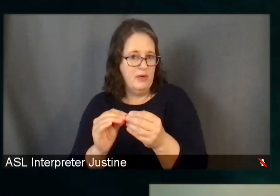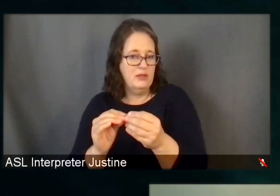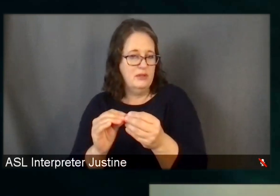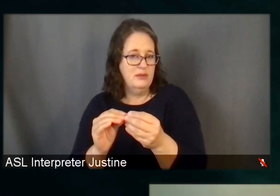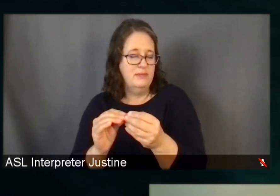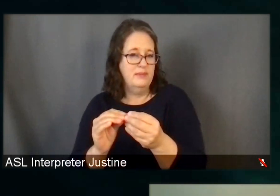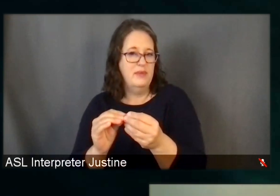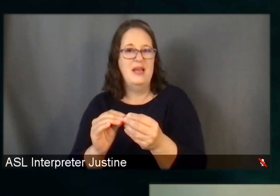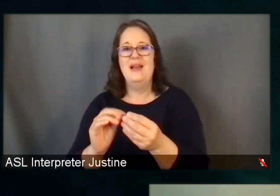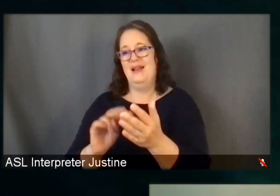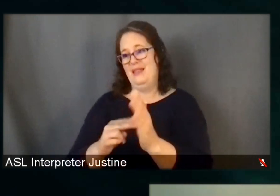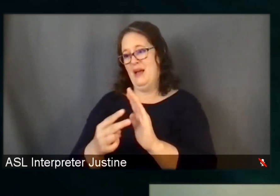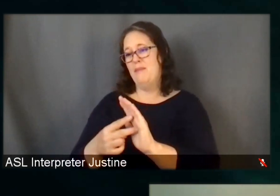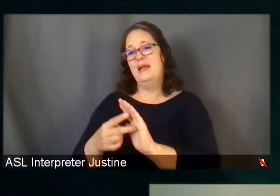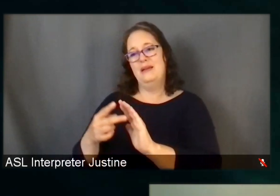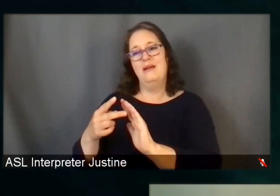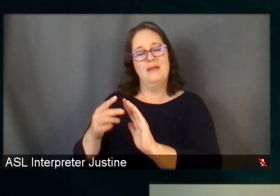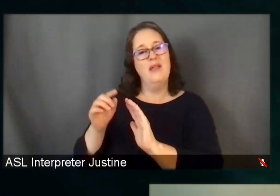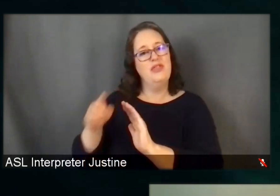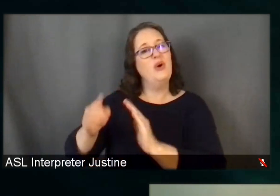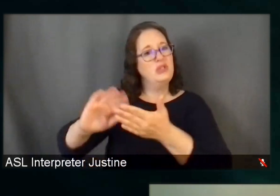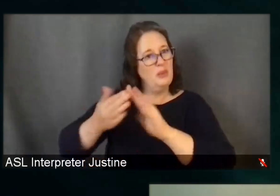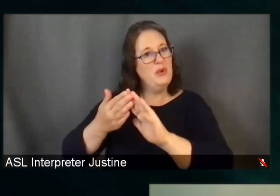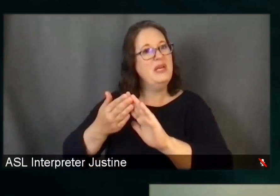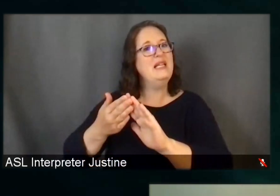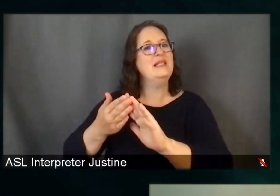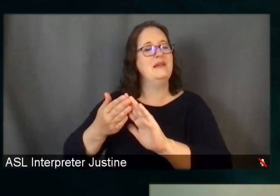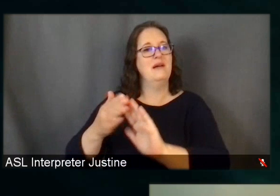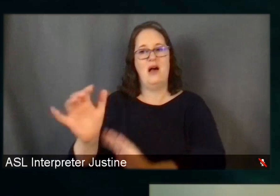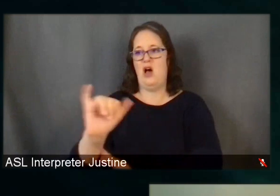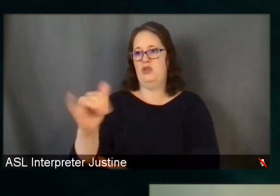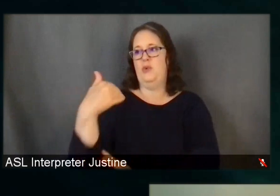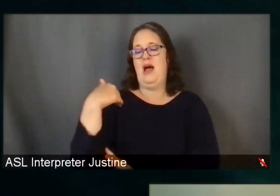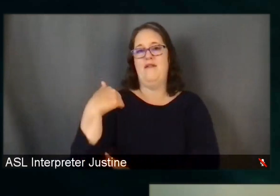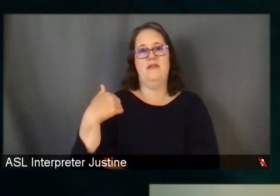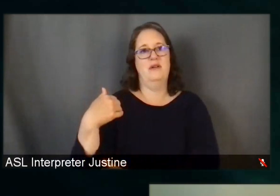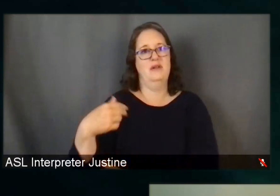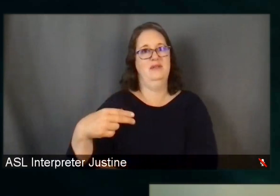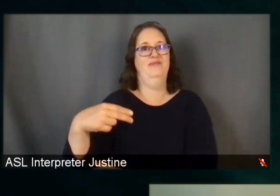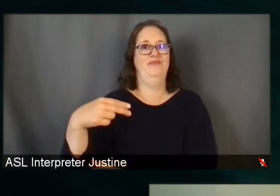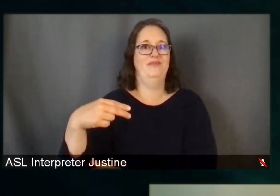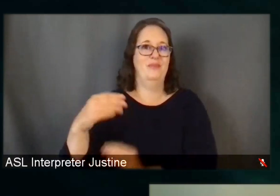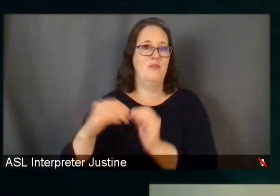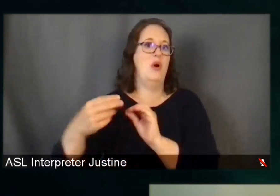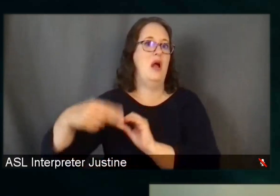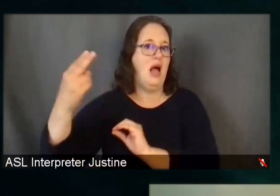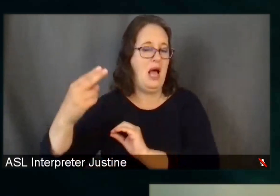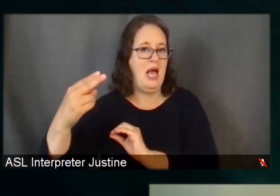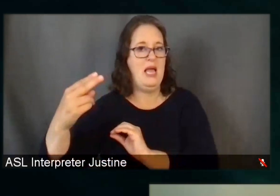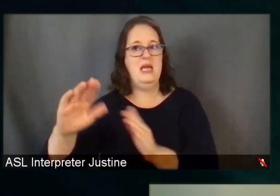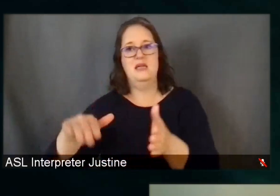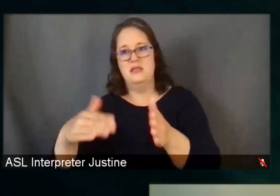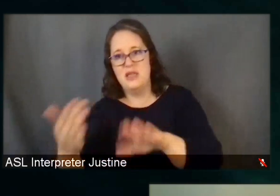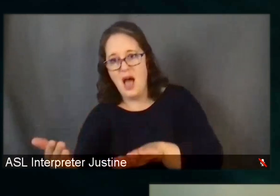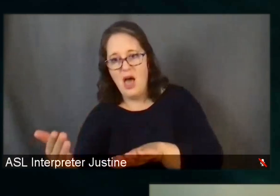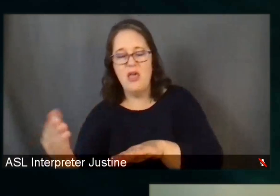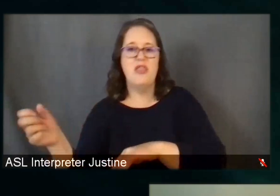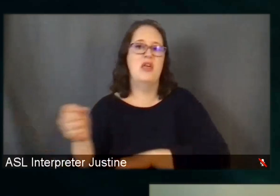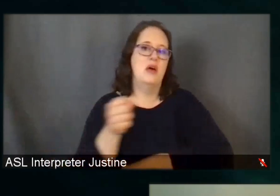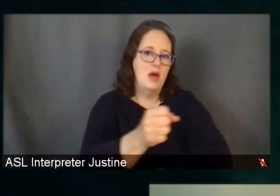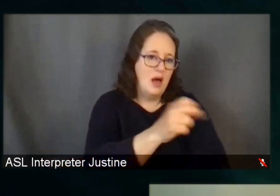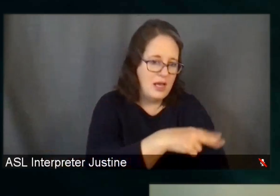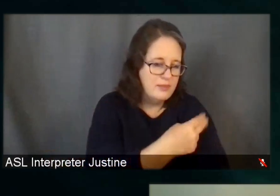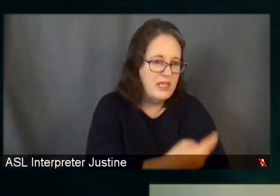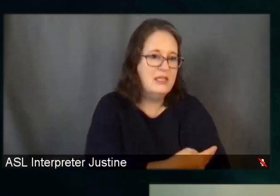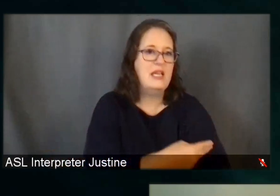higher burden regarding cases, hospitalizations and deaths that we've seen last year. So the other concern that